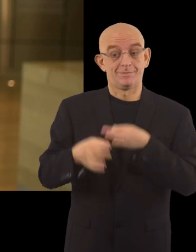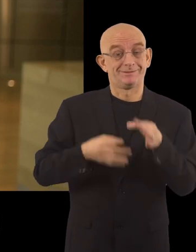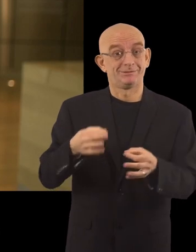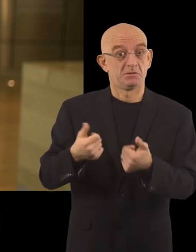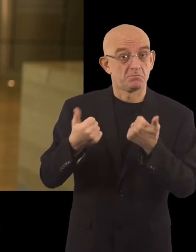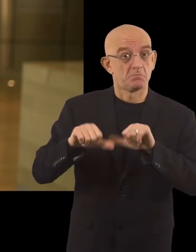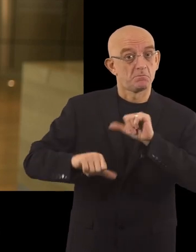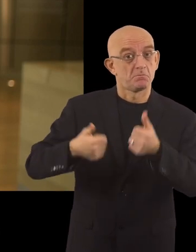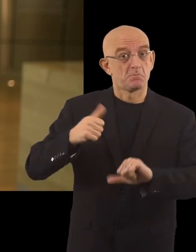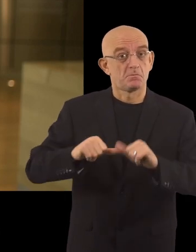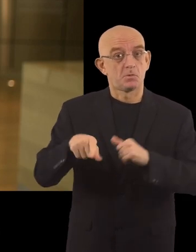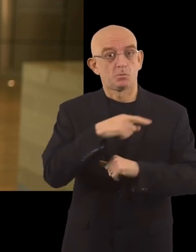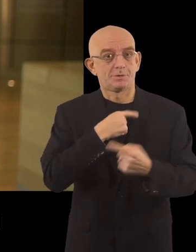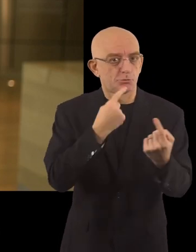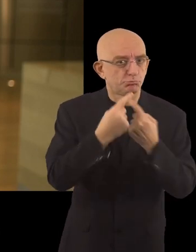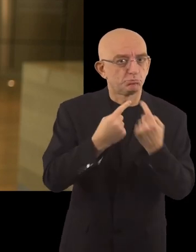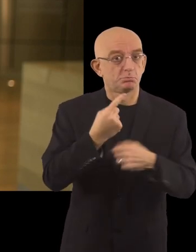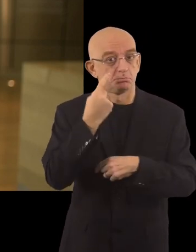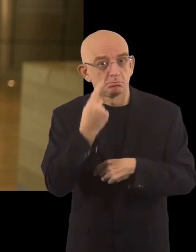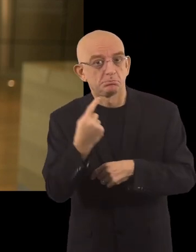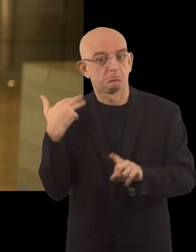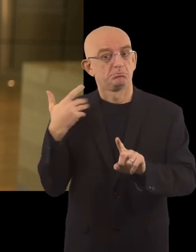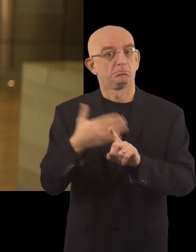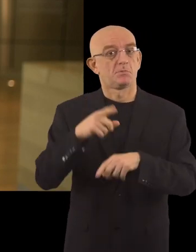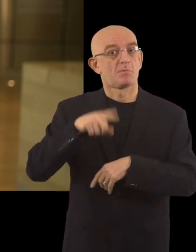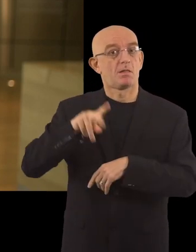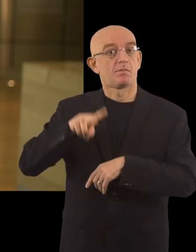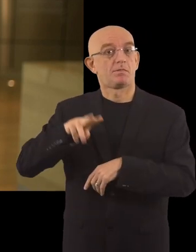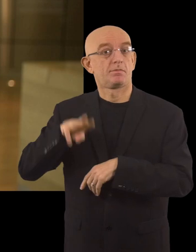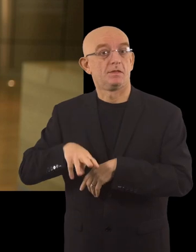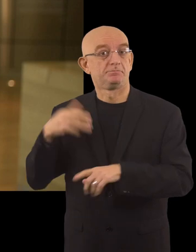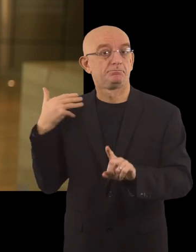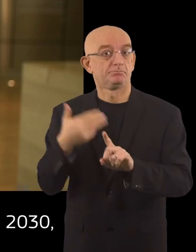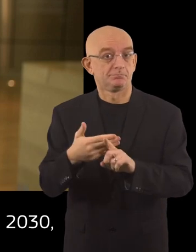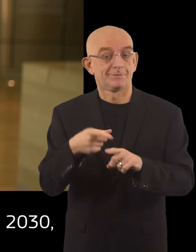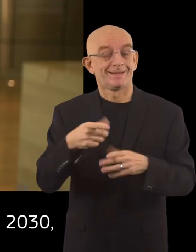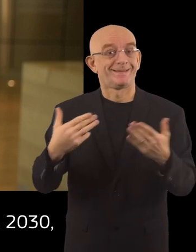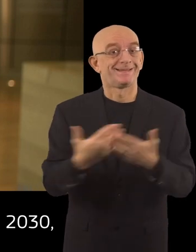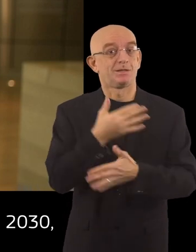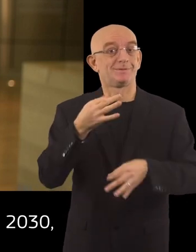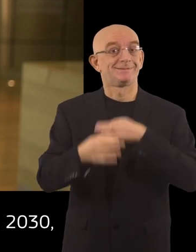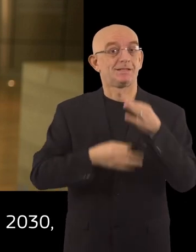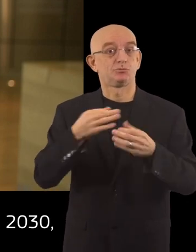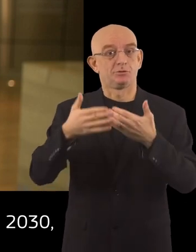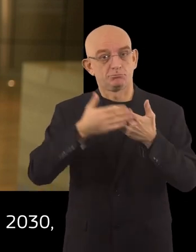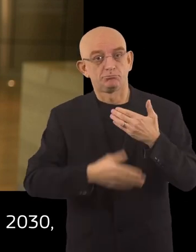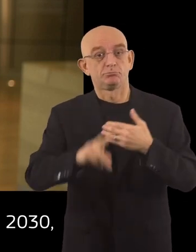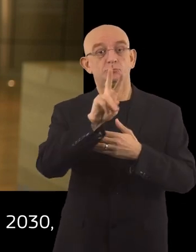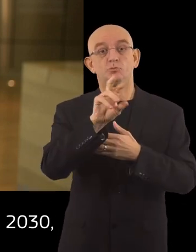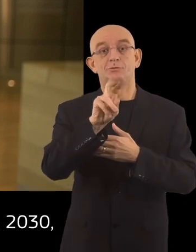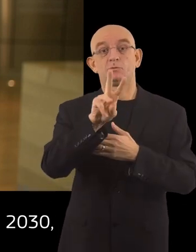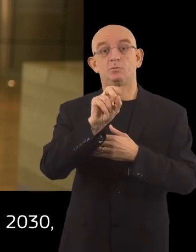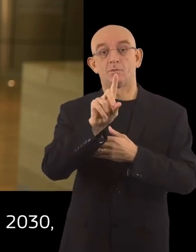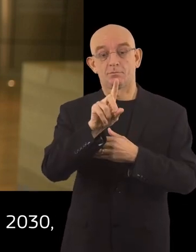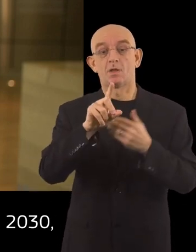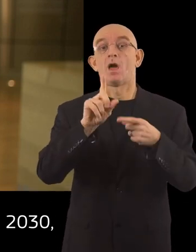during the consultations we organized over the last few months. The new strategy will cover the period